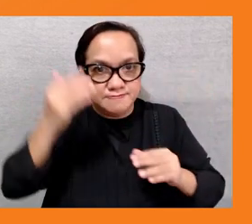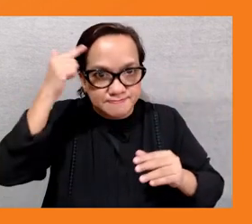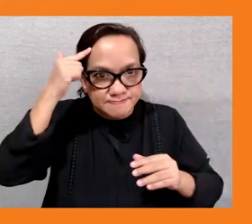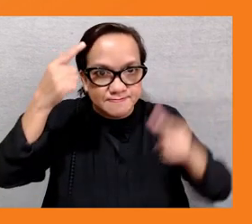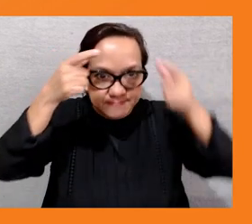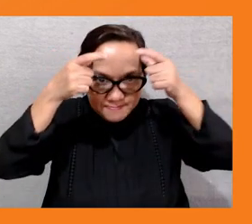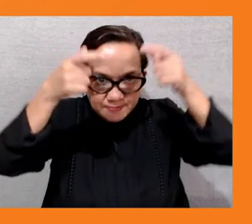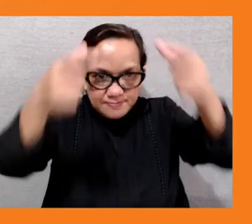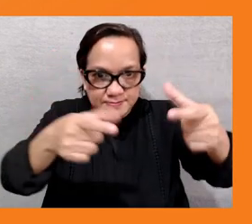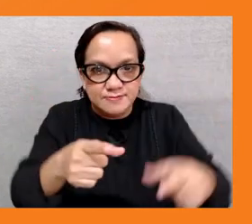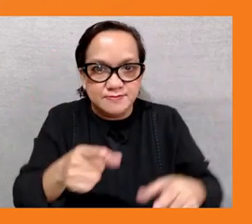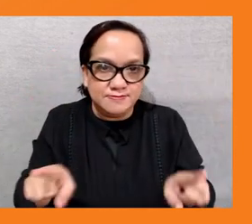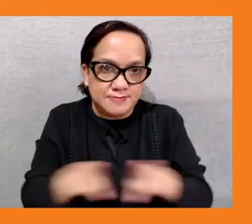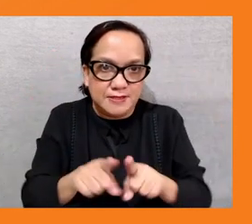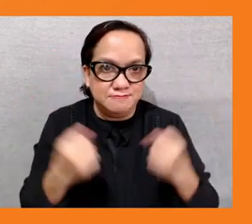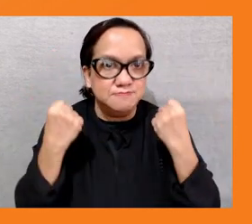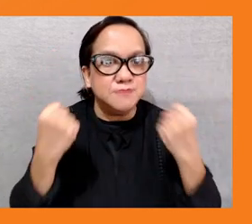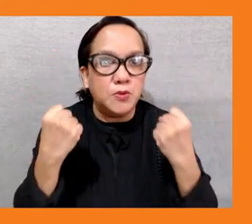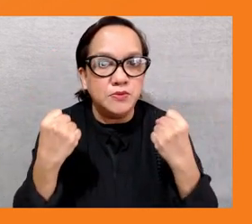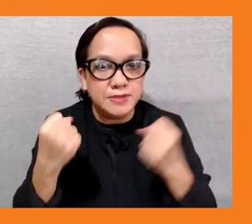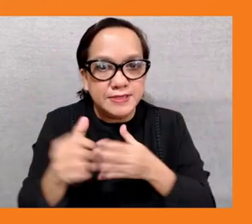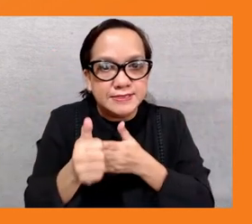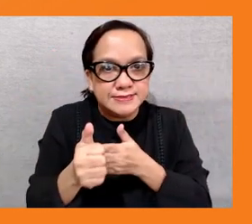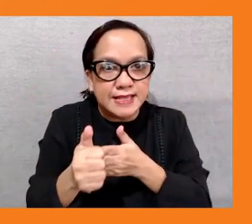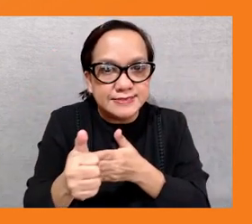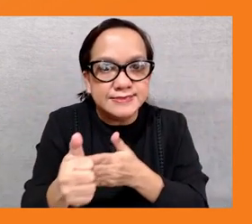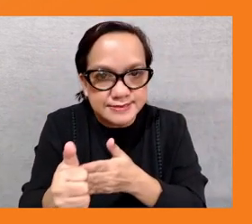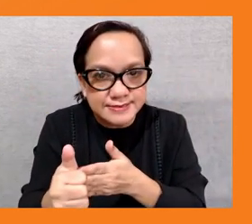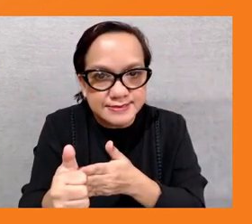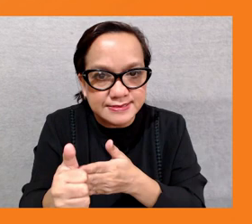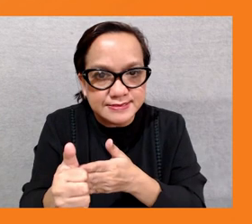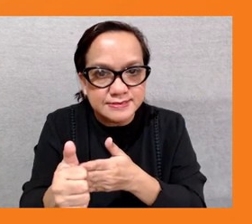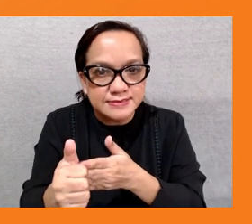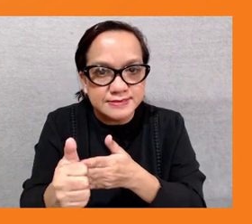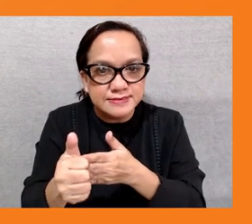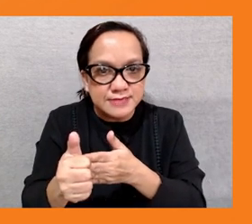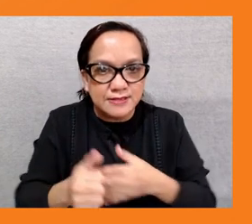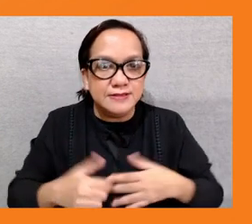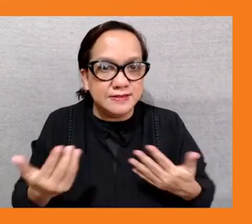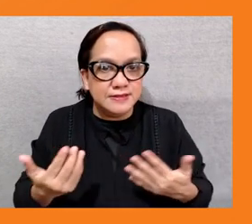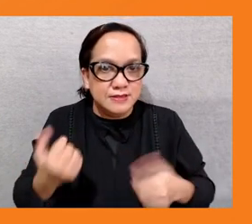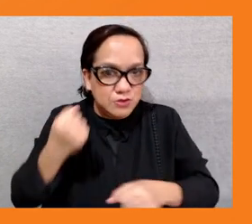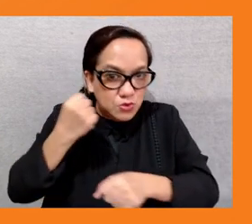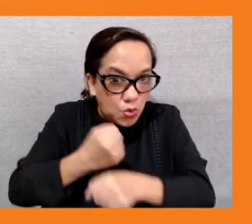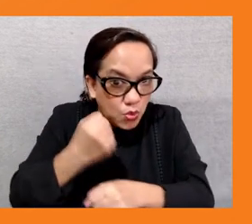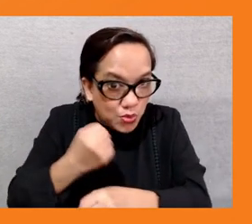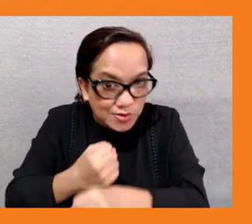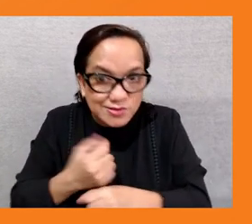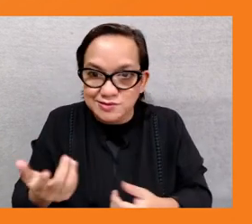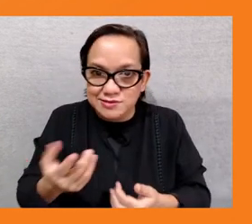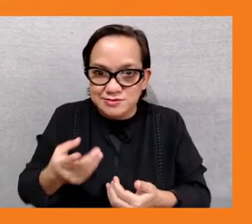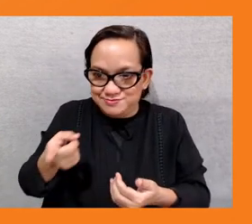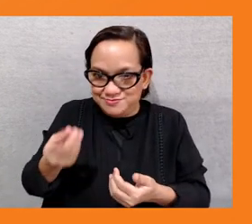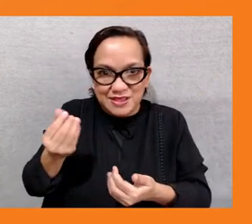construction industry waste management transport so how those sectors are going to transform will impact them